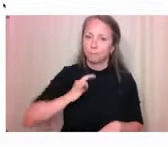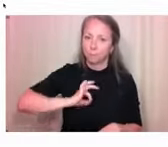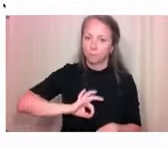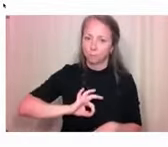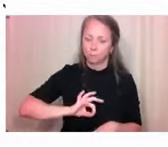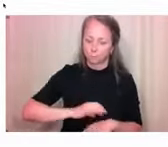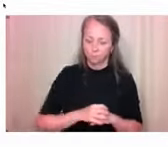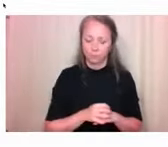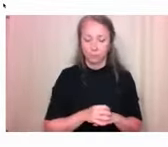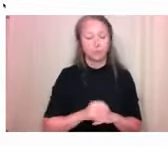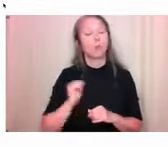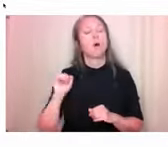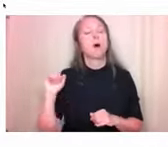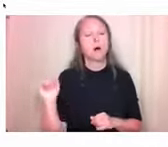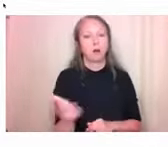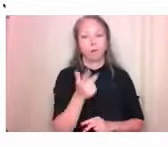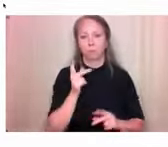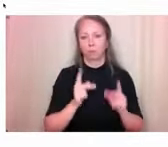map.